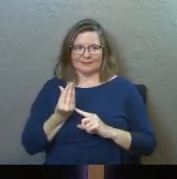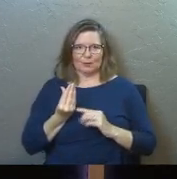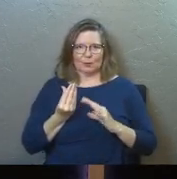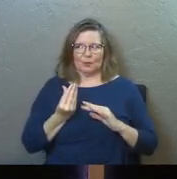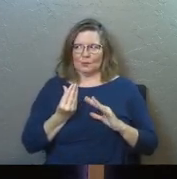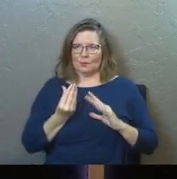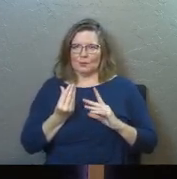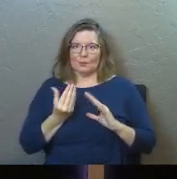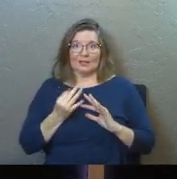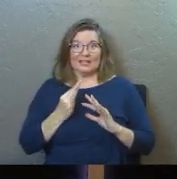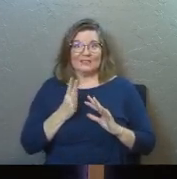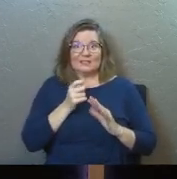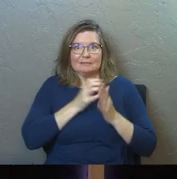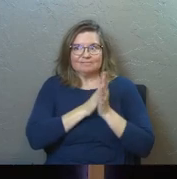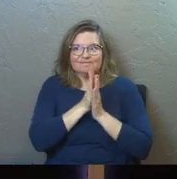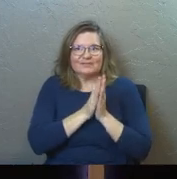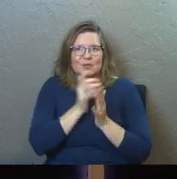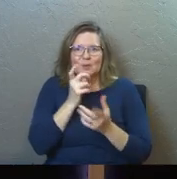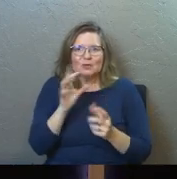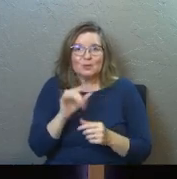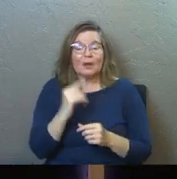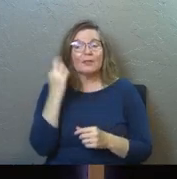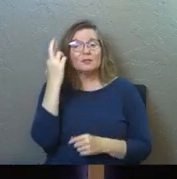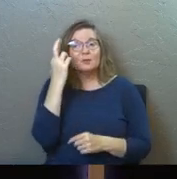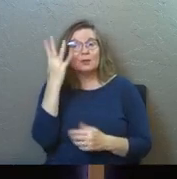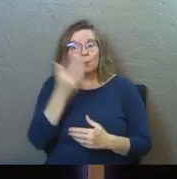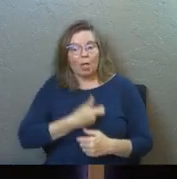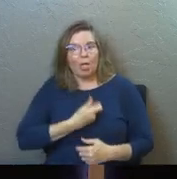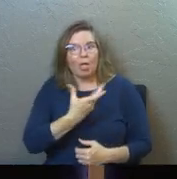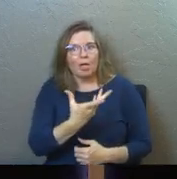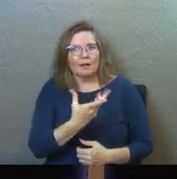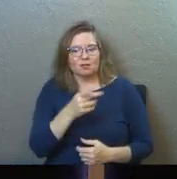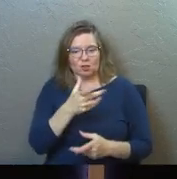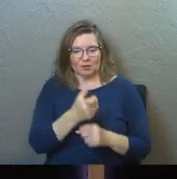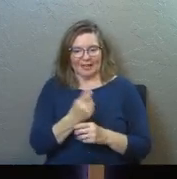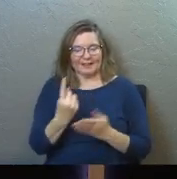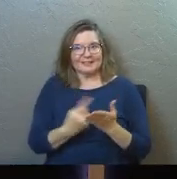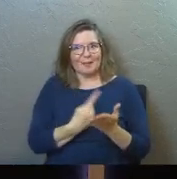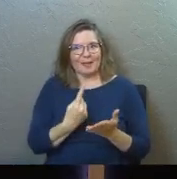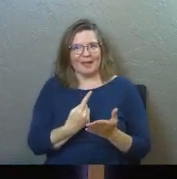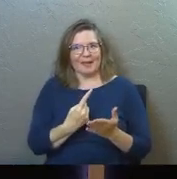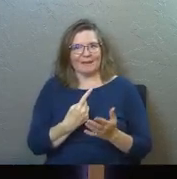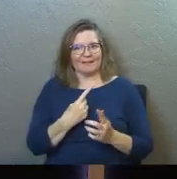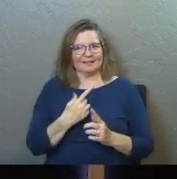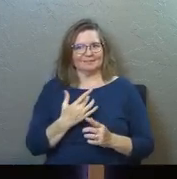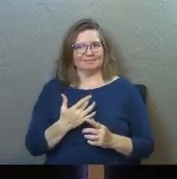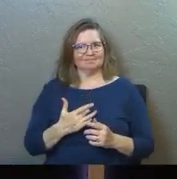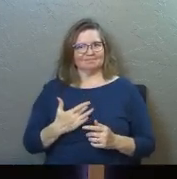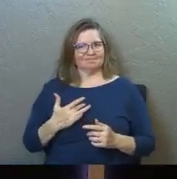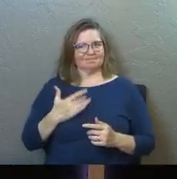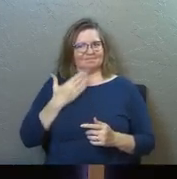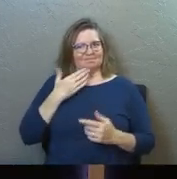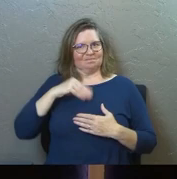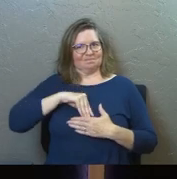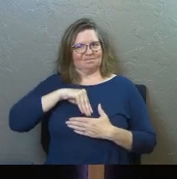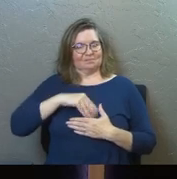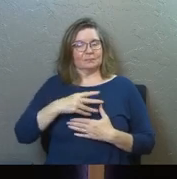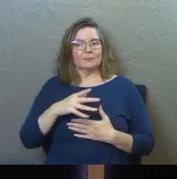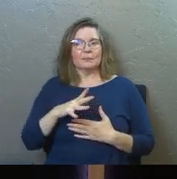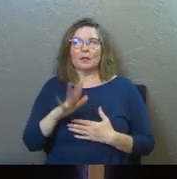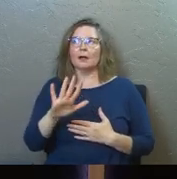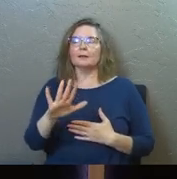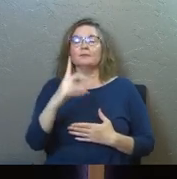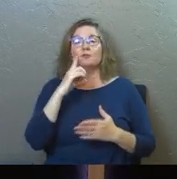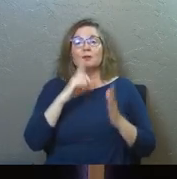if it didn't taste good, you wouldn't do it, there's a reason, you're getting something, right, like, any,